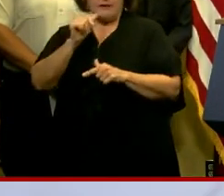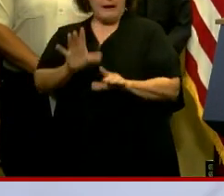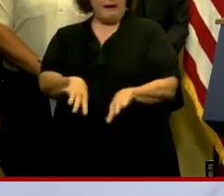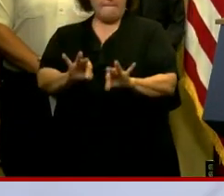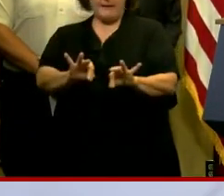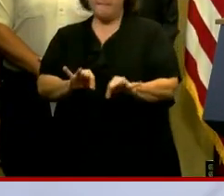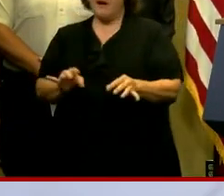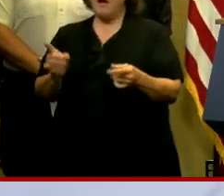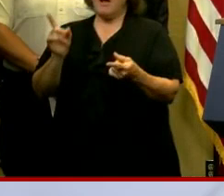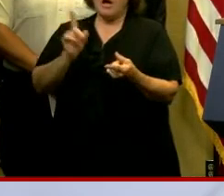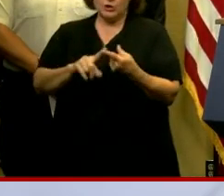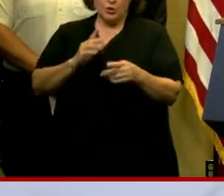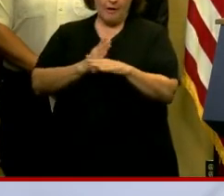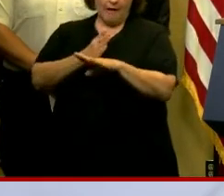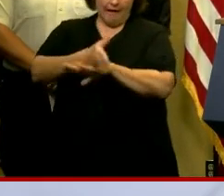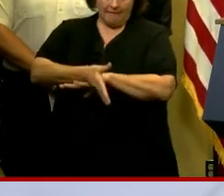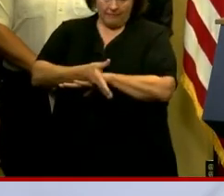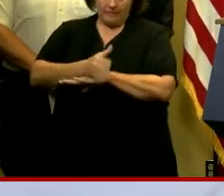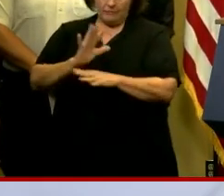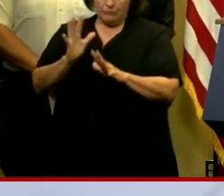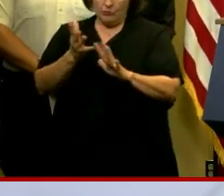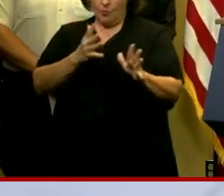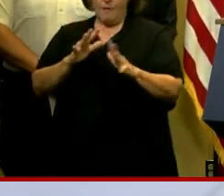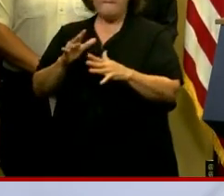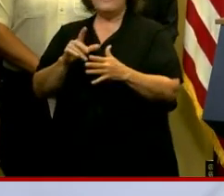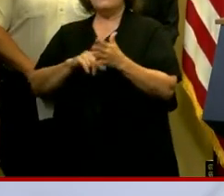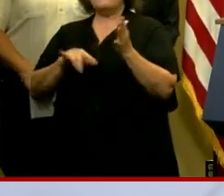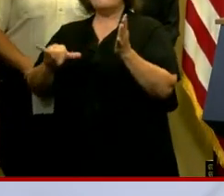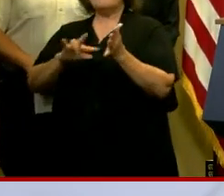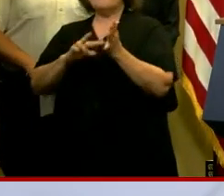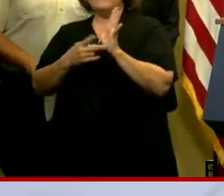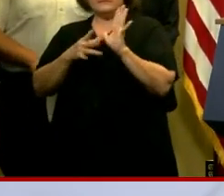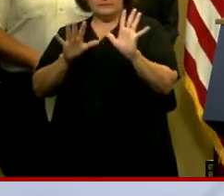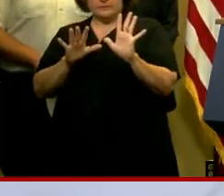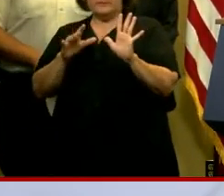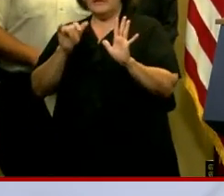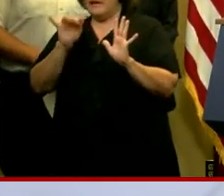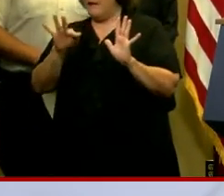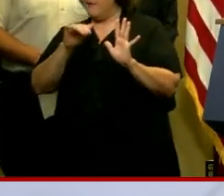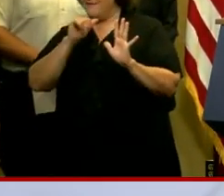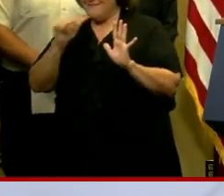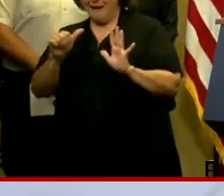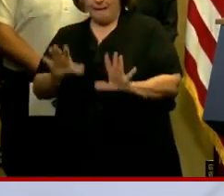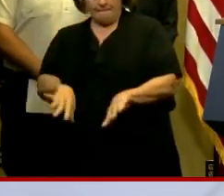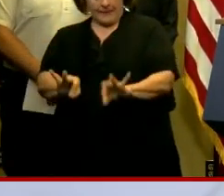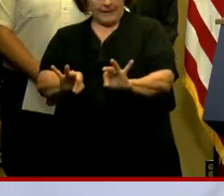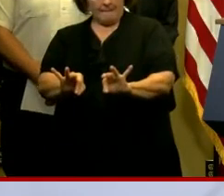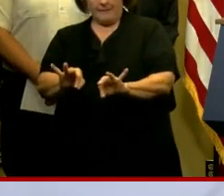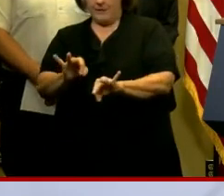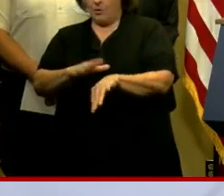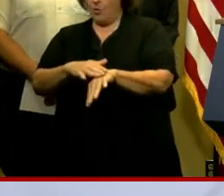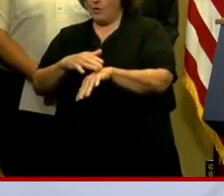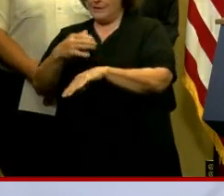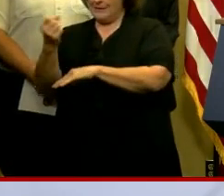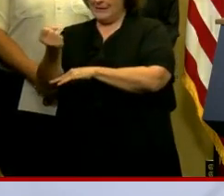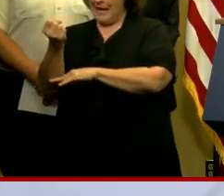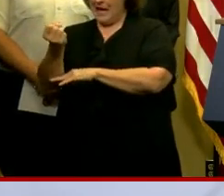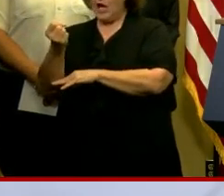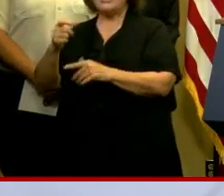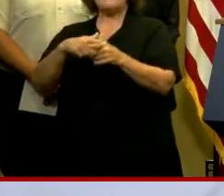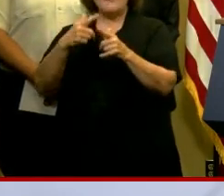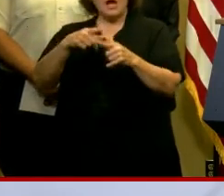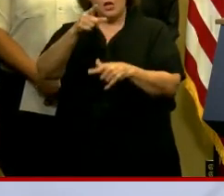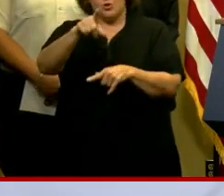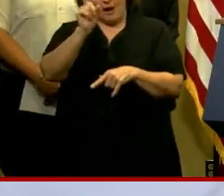until post storm. So what that means, if it's not picked up by Saturday, bring